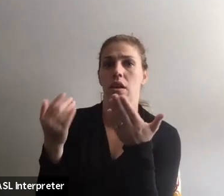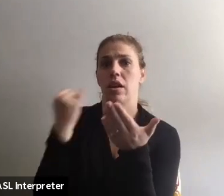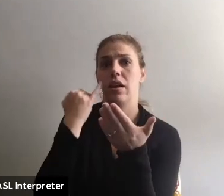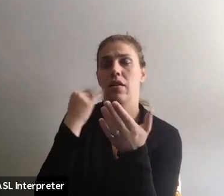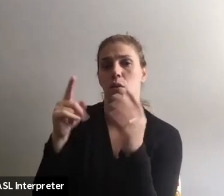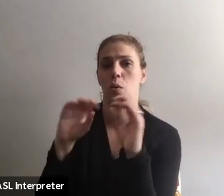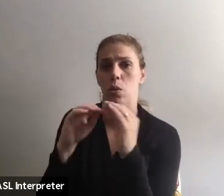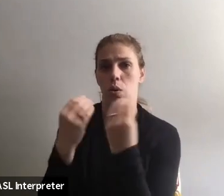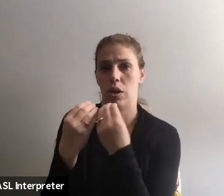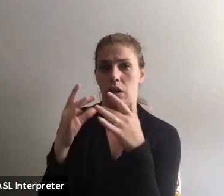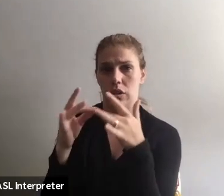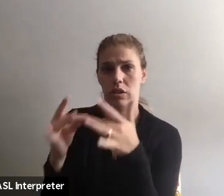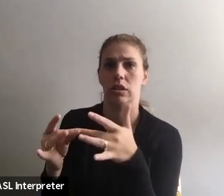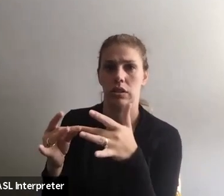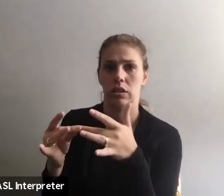organizational leader